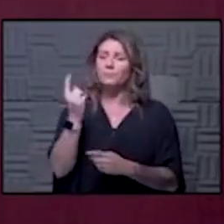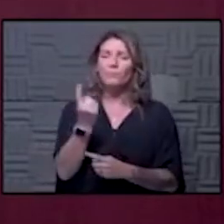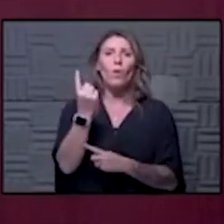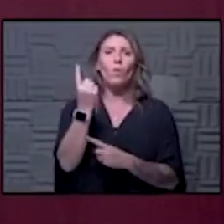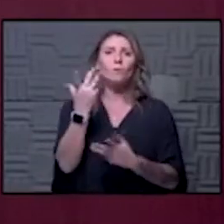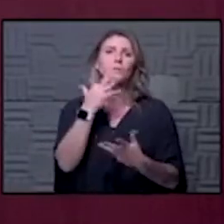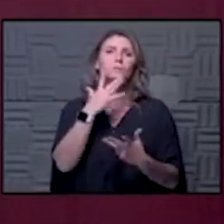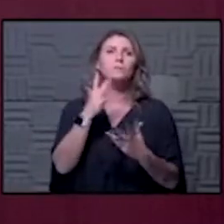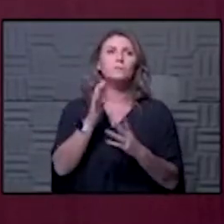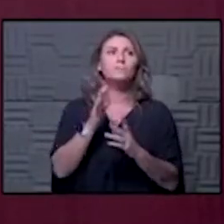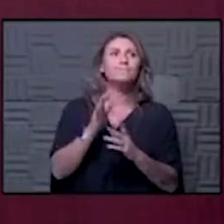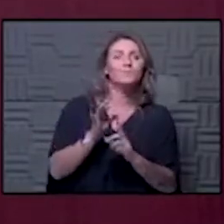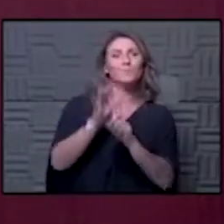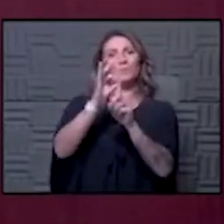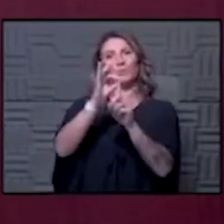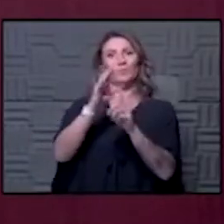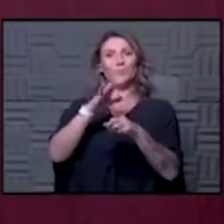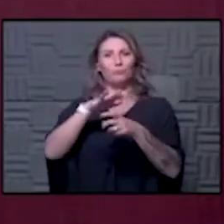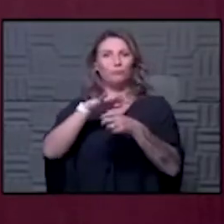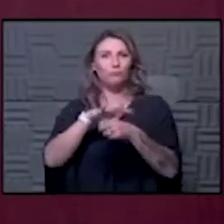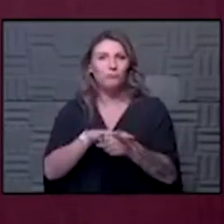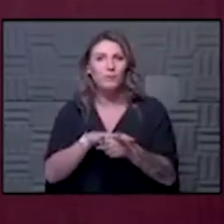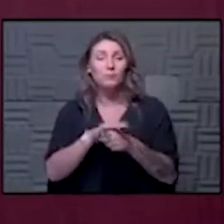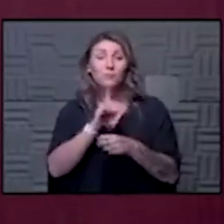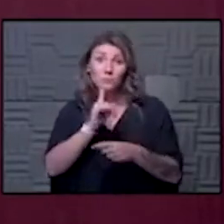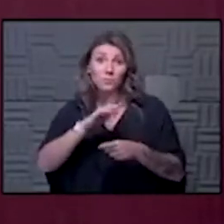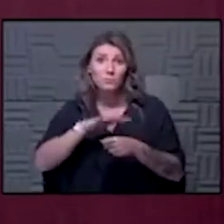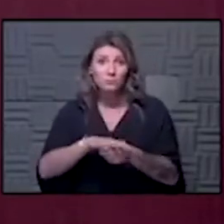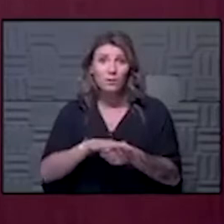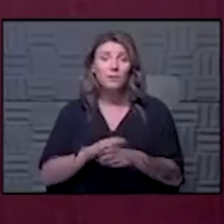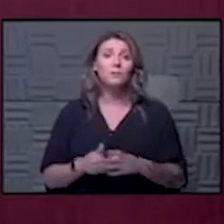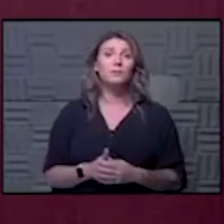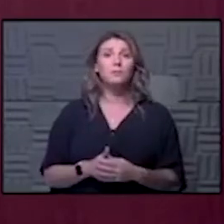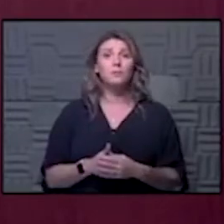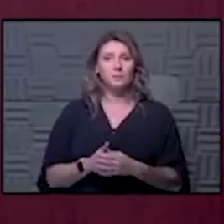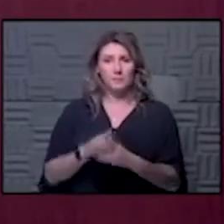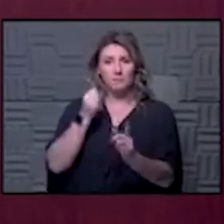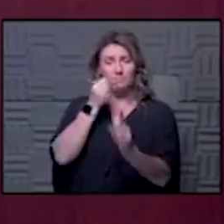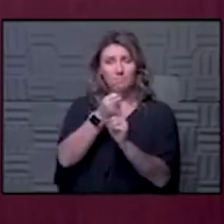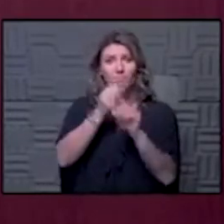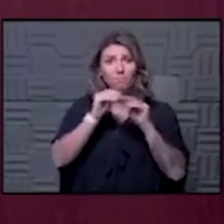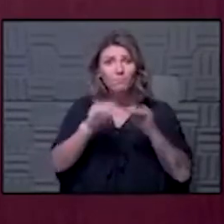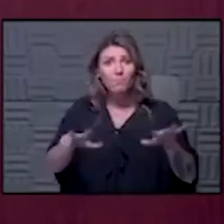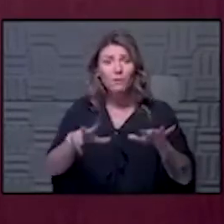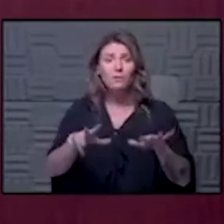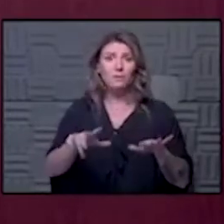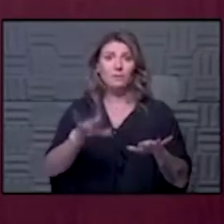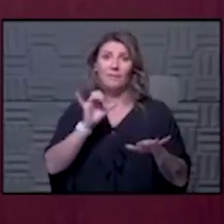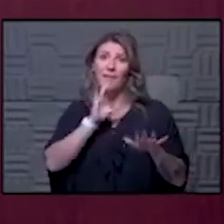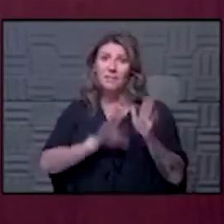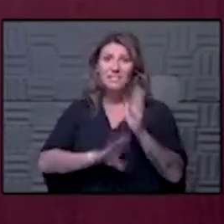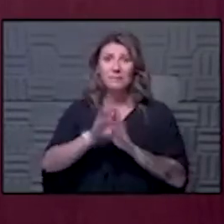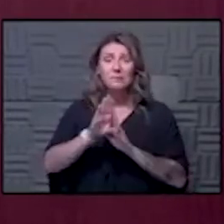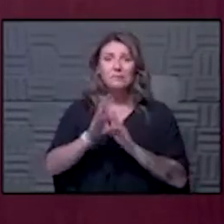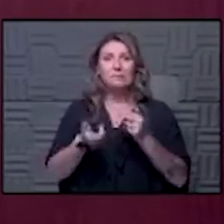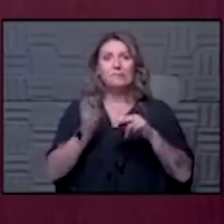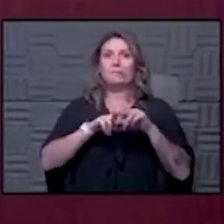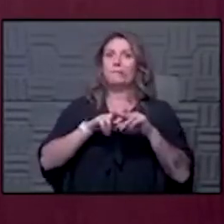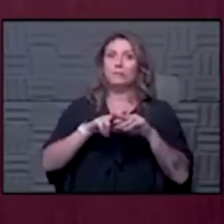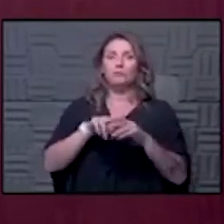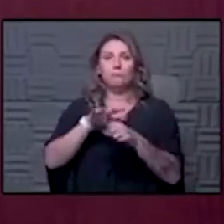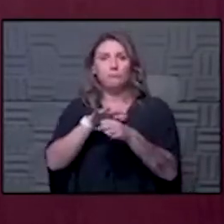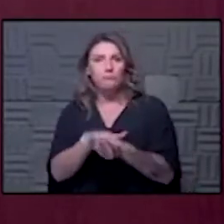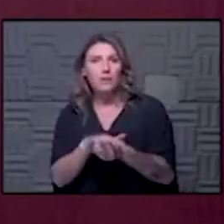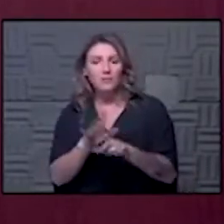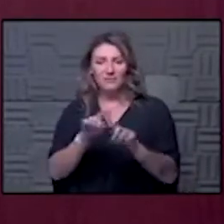number of stressors that are very real stressors the pandemic has certainly escalated those stressors